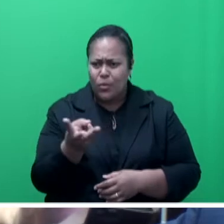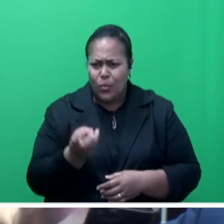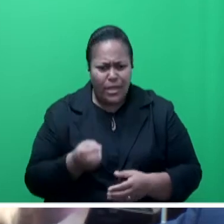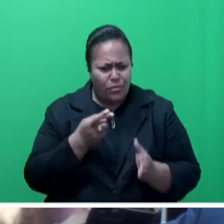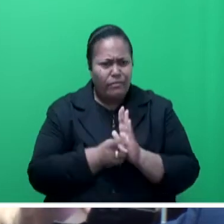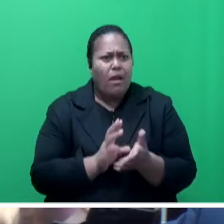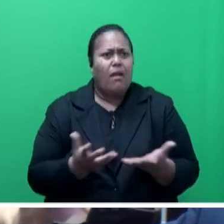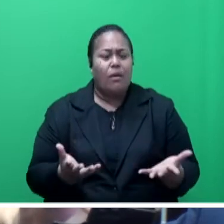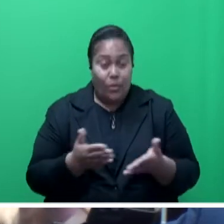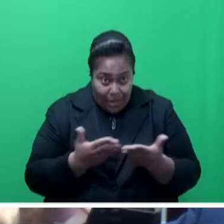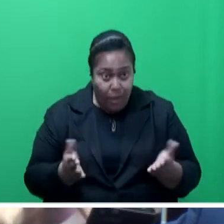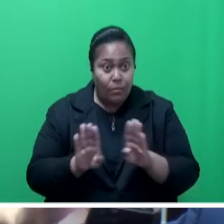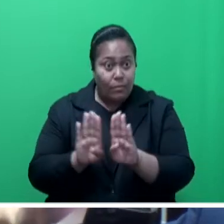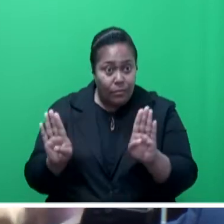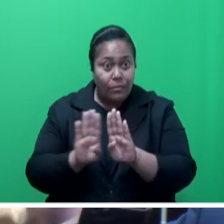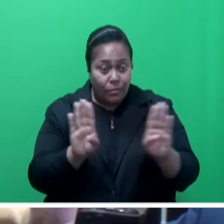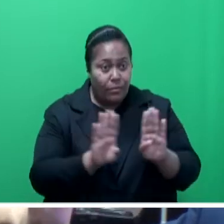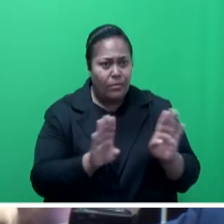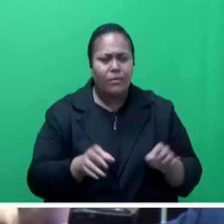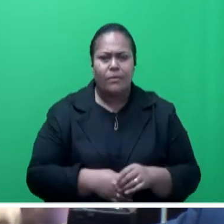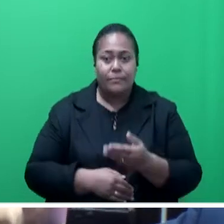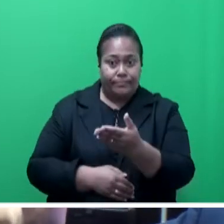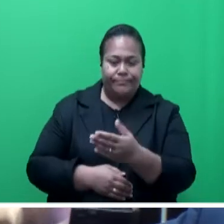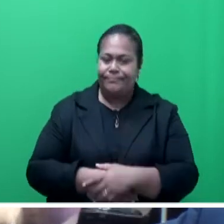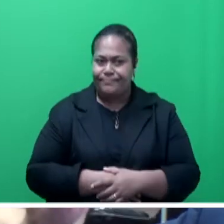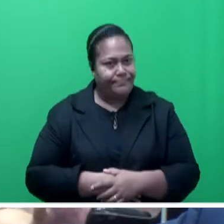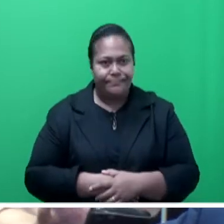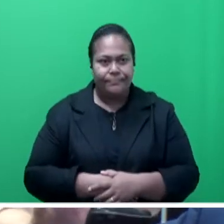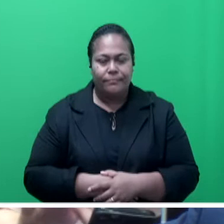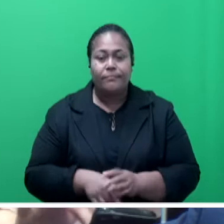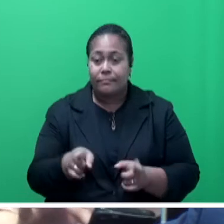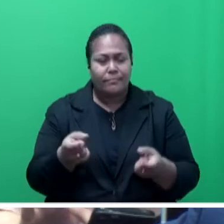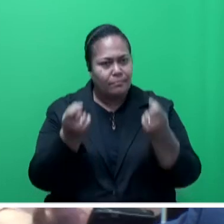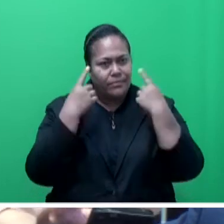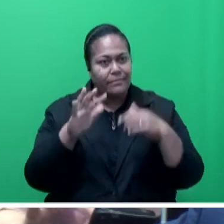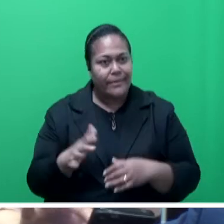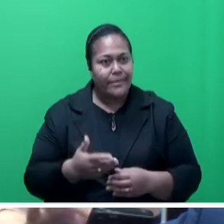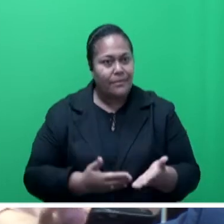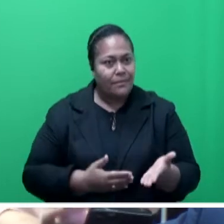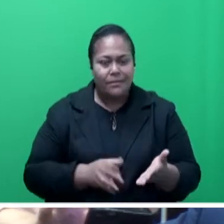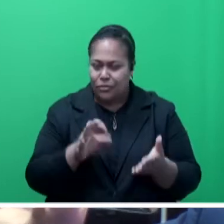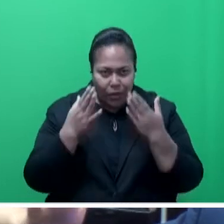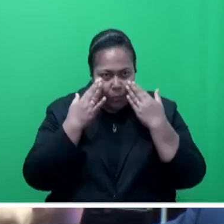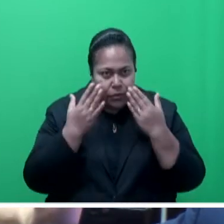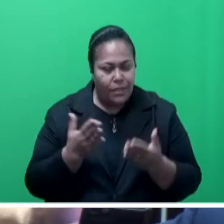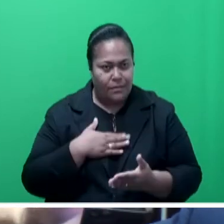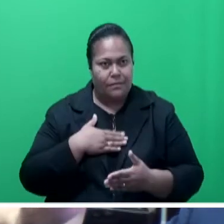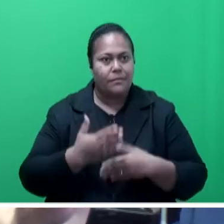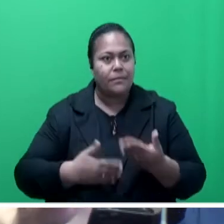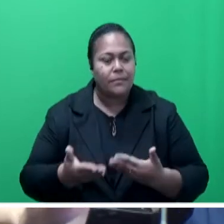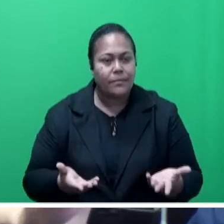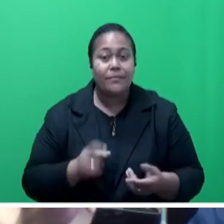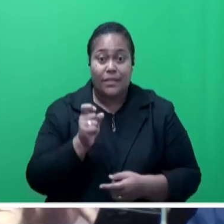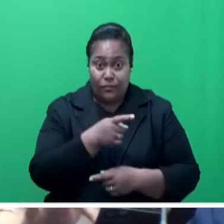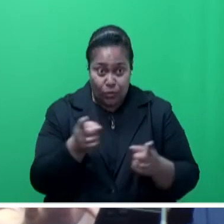course, the borders have opened up. Honorable Gawaka seems to be shaking his head. Obviously, he does not understand this at all, nor does he appreciate it, Mr. Speaker. If you